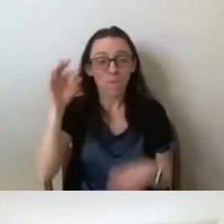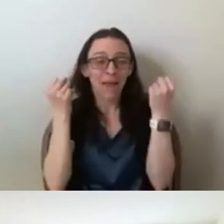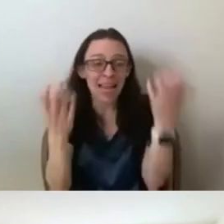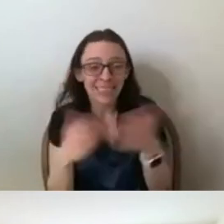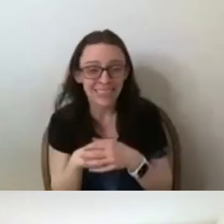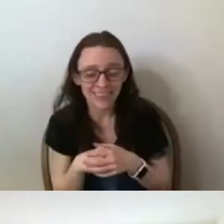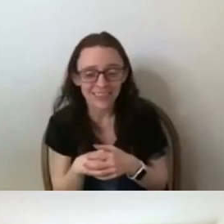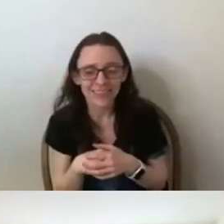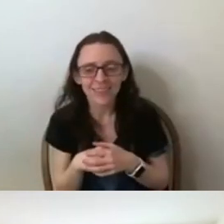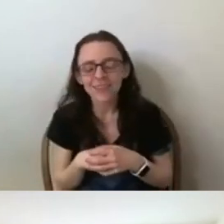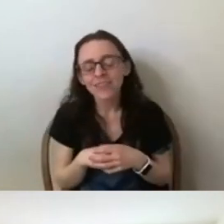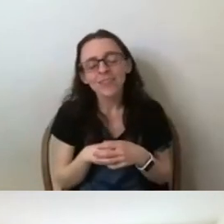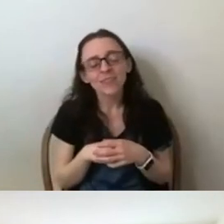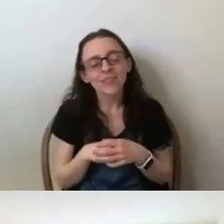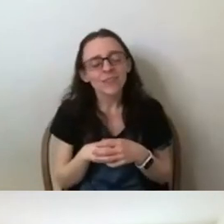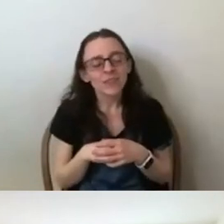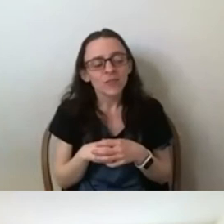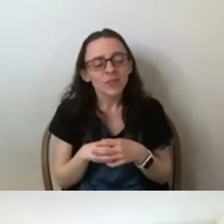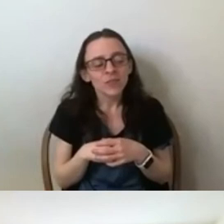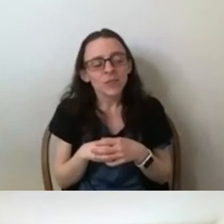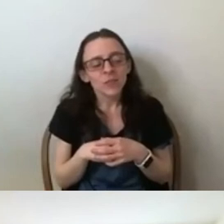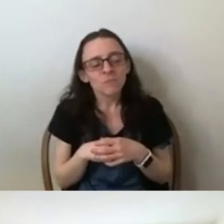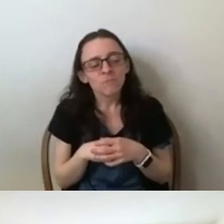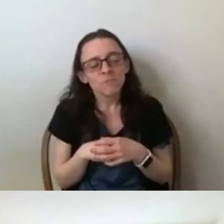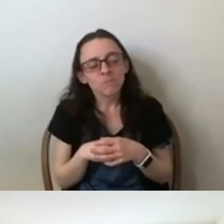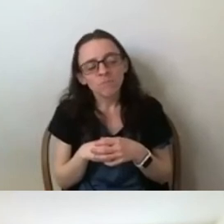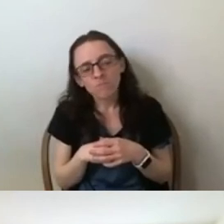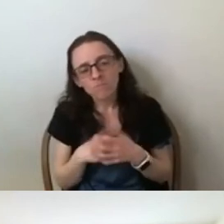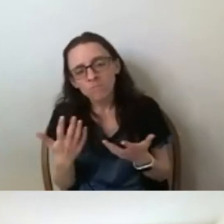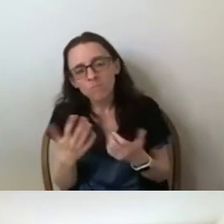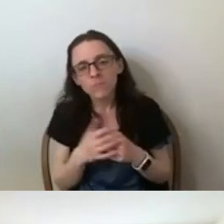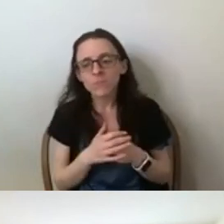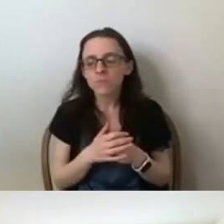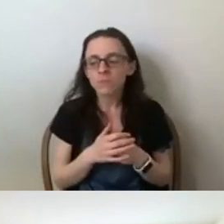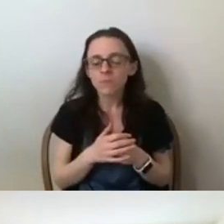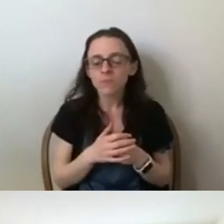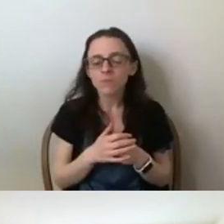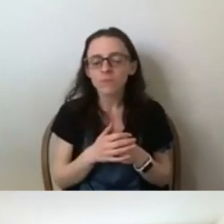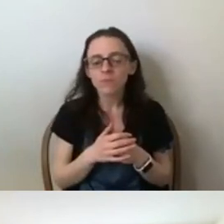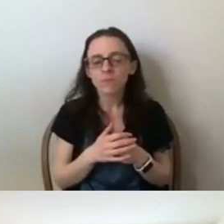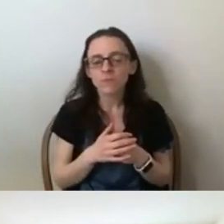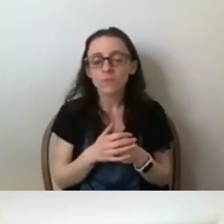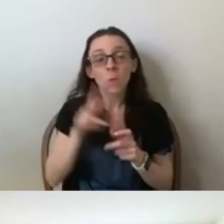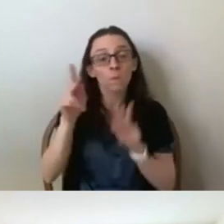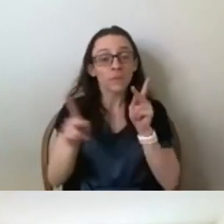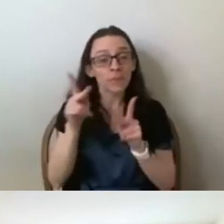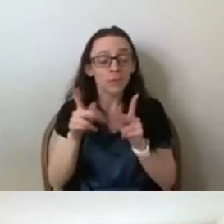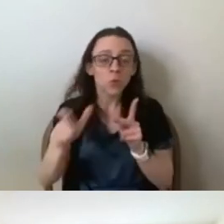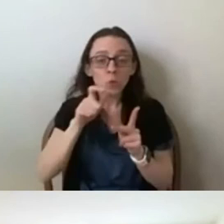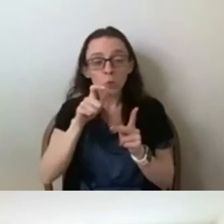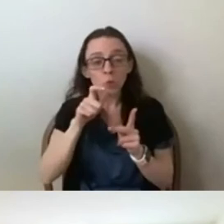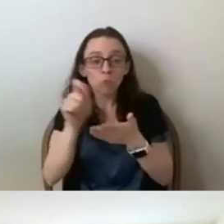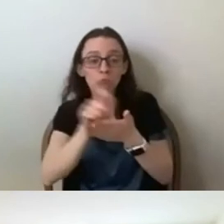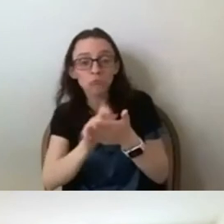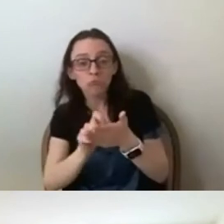those. Some of them are very, the reader, the people writing their responses and would be very angry.